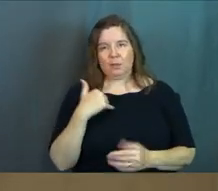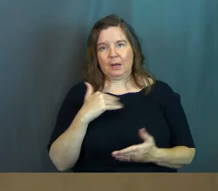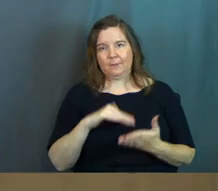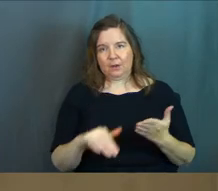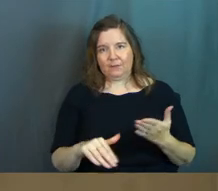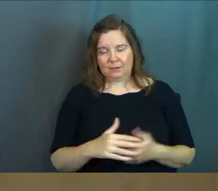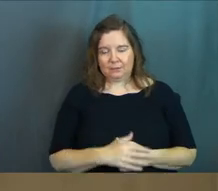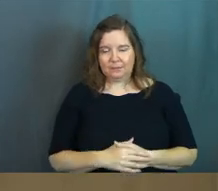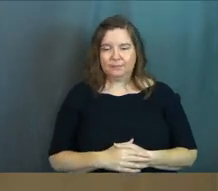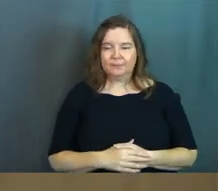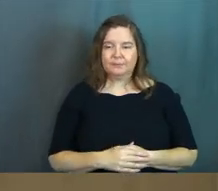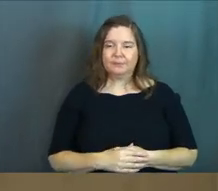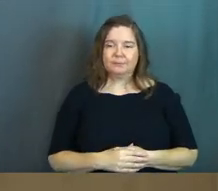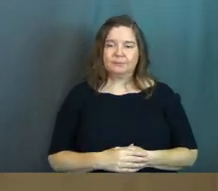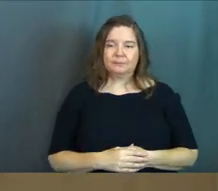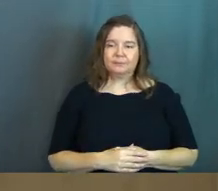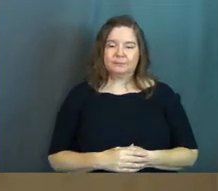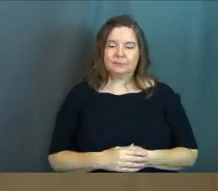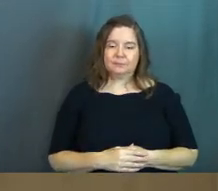forgiven.